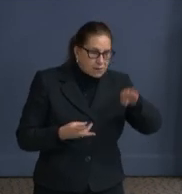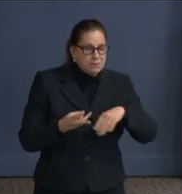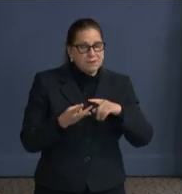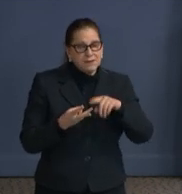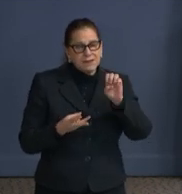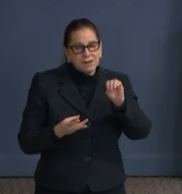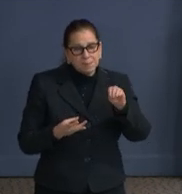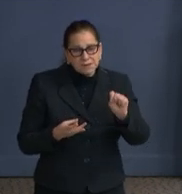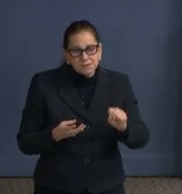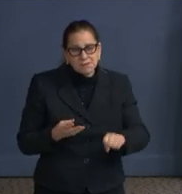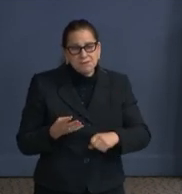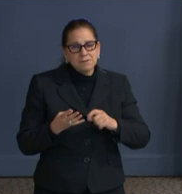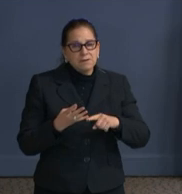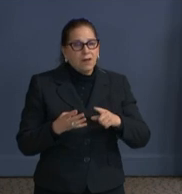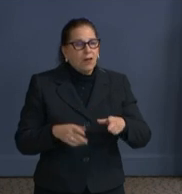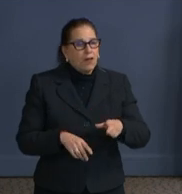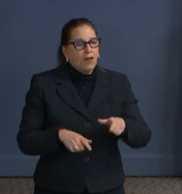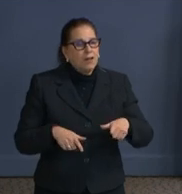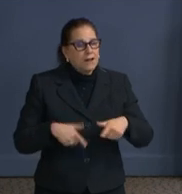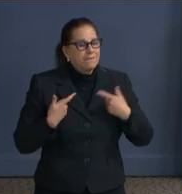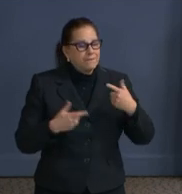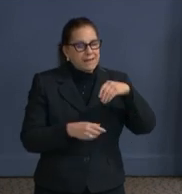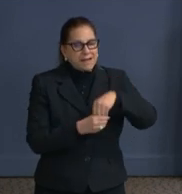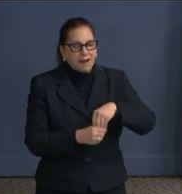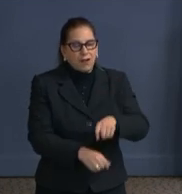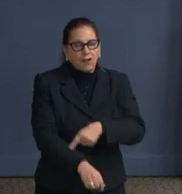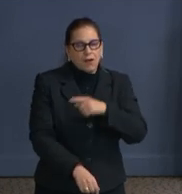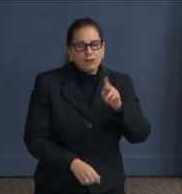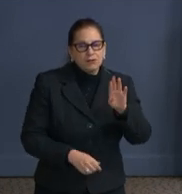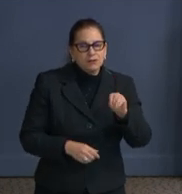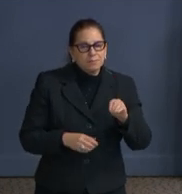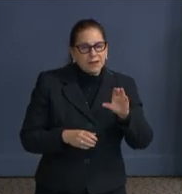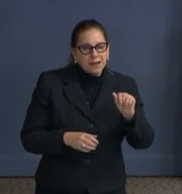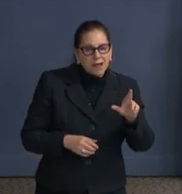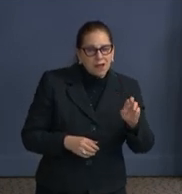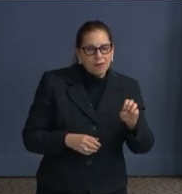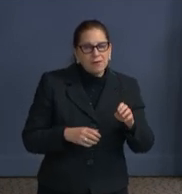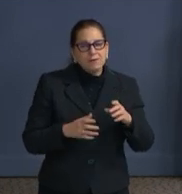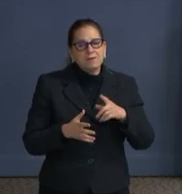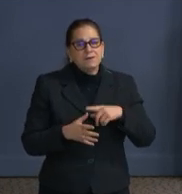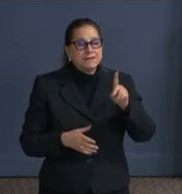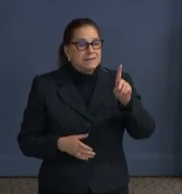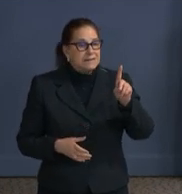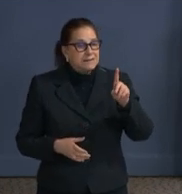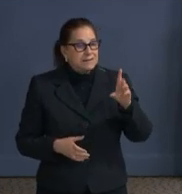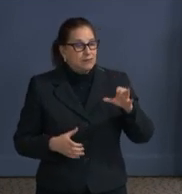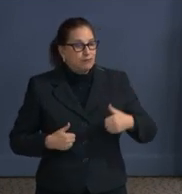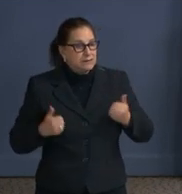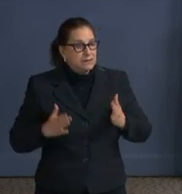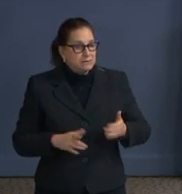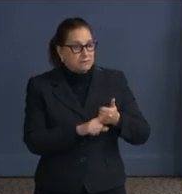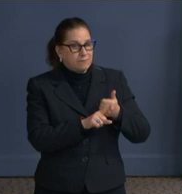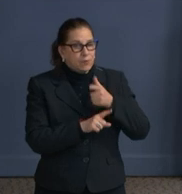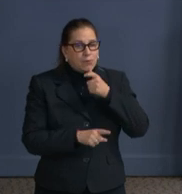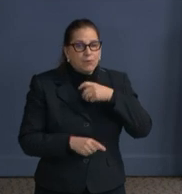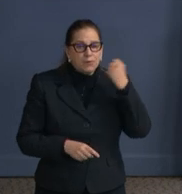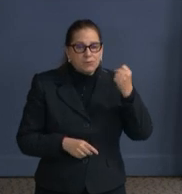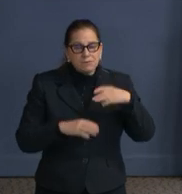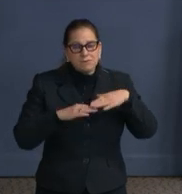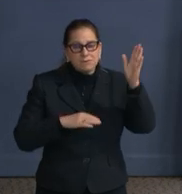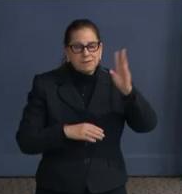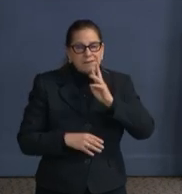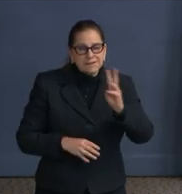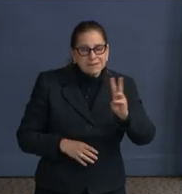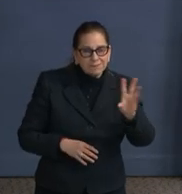-term and intermediate care facilities, D.C. residents who are 65 years or older, D.C. residents experiencing